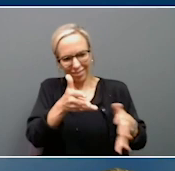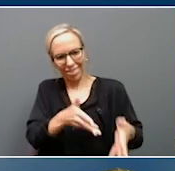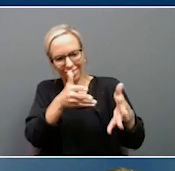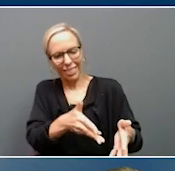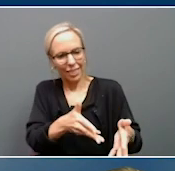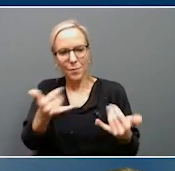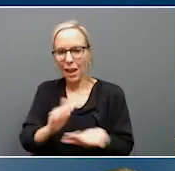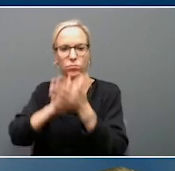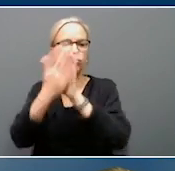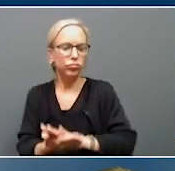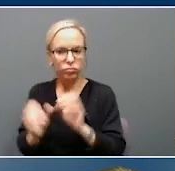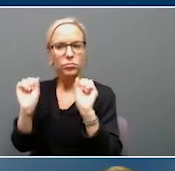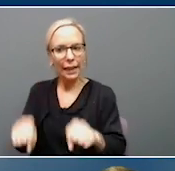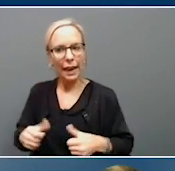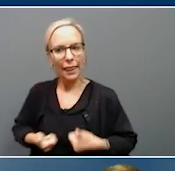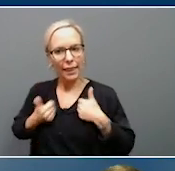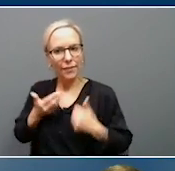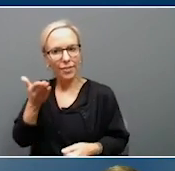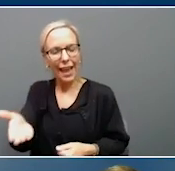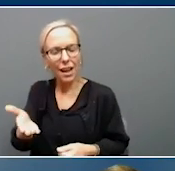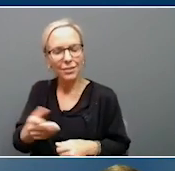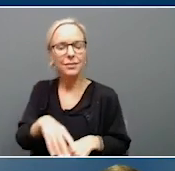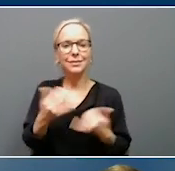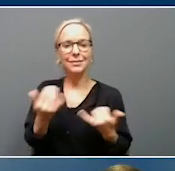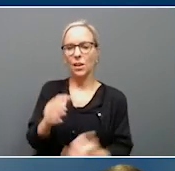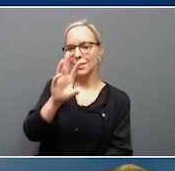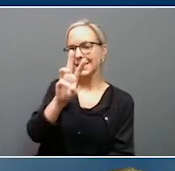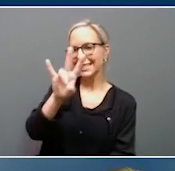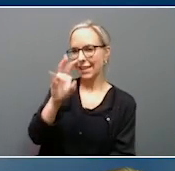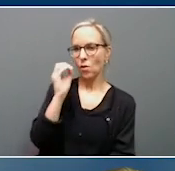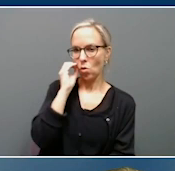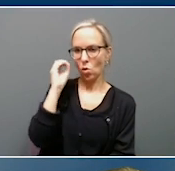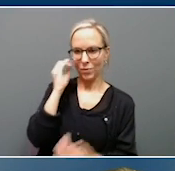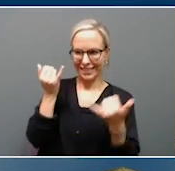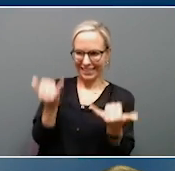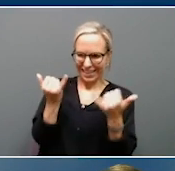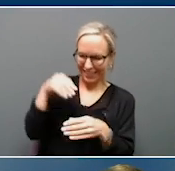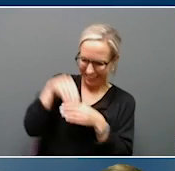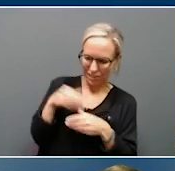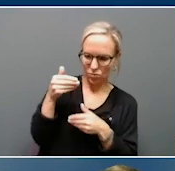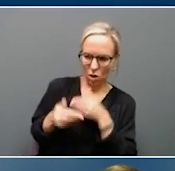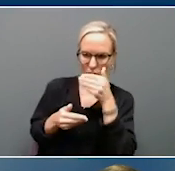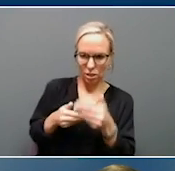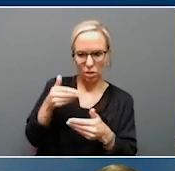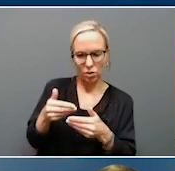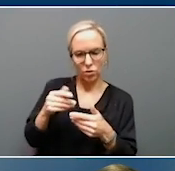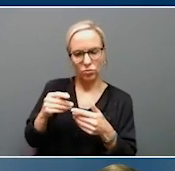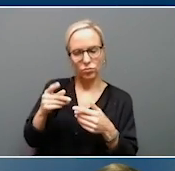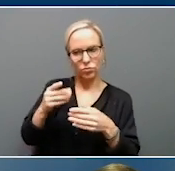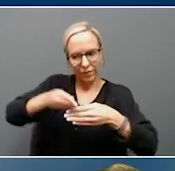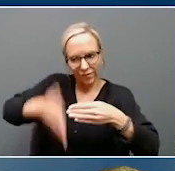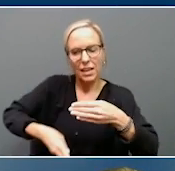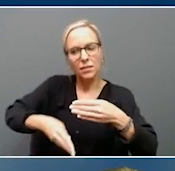operational. Then you look at 67 homes that are in process right now, all in different phases, but all hopefully